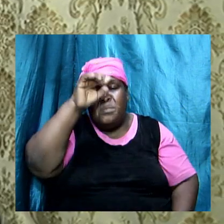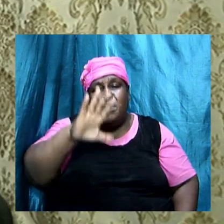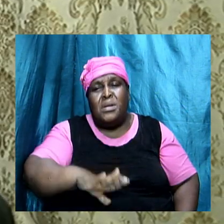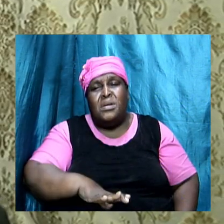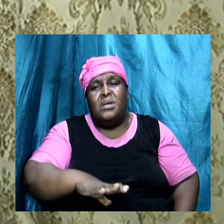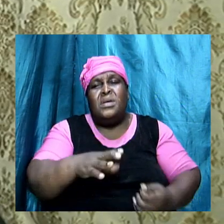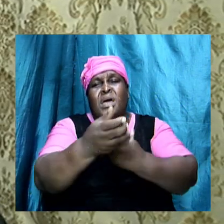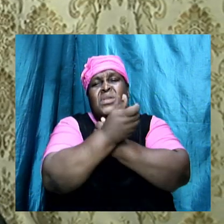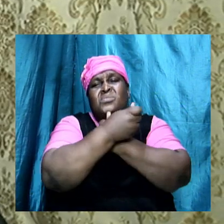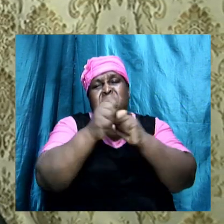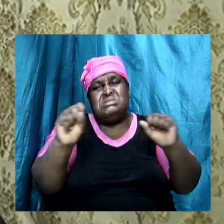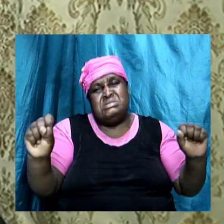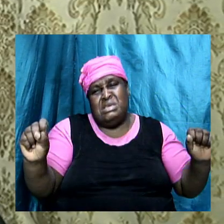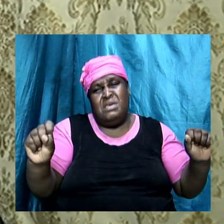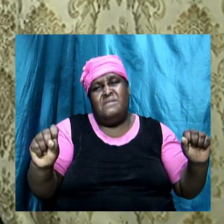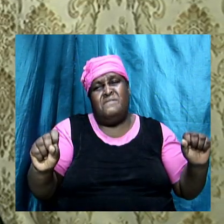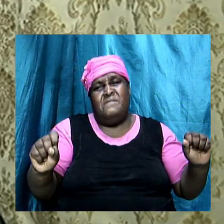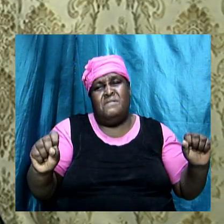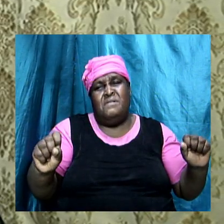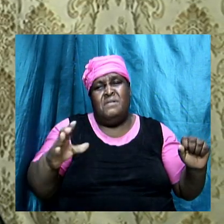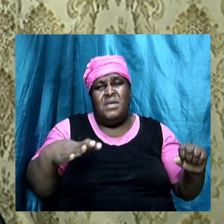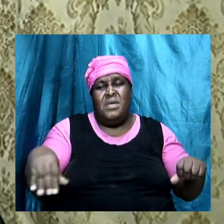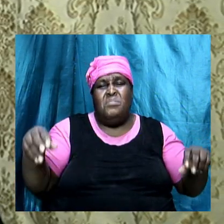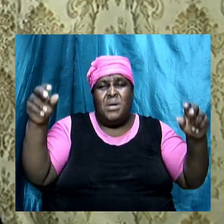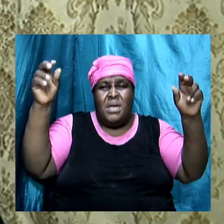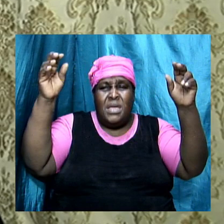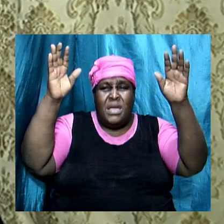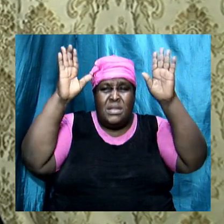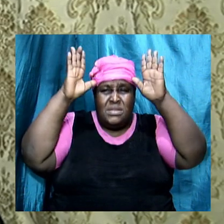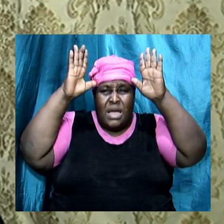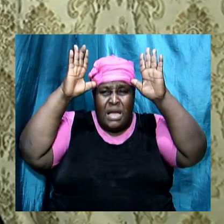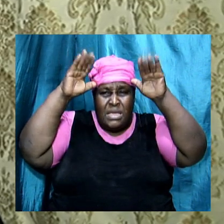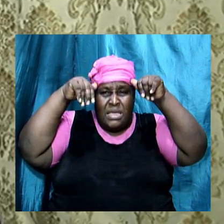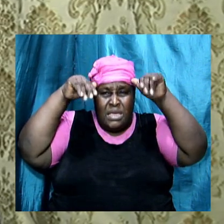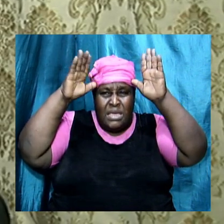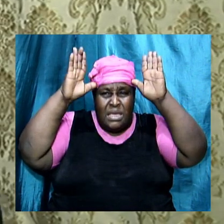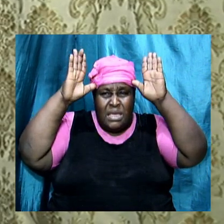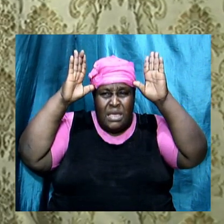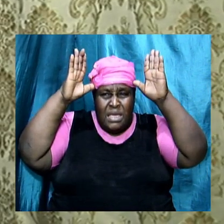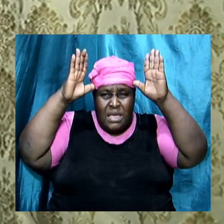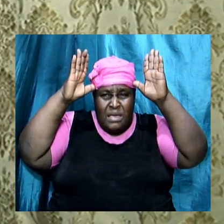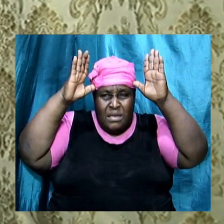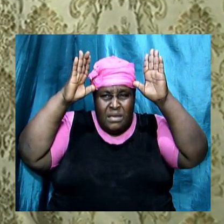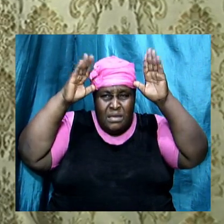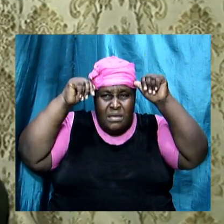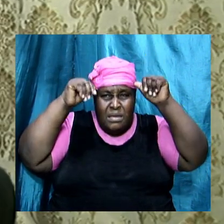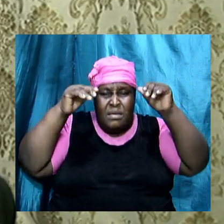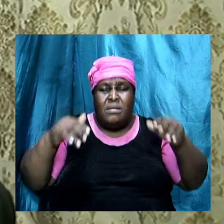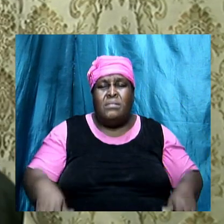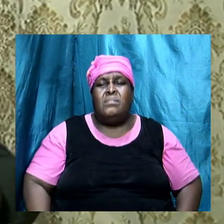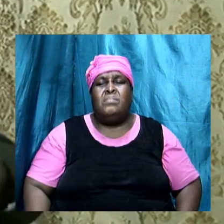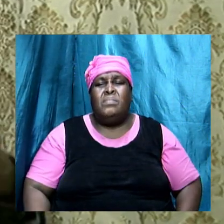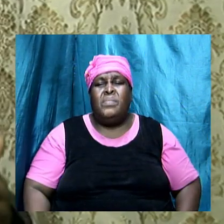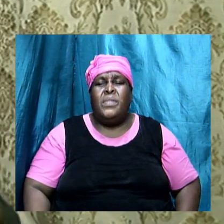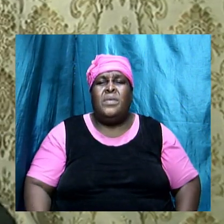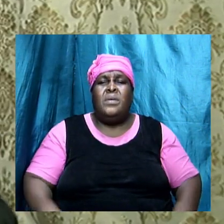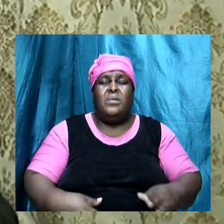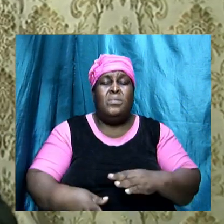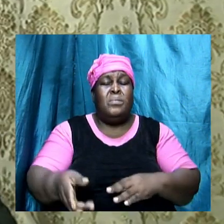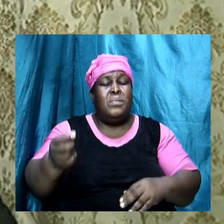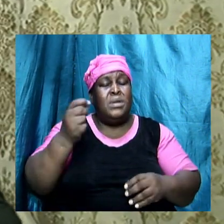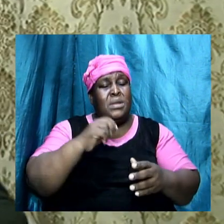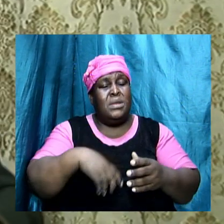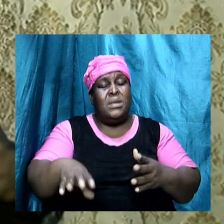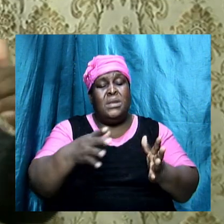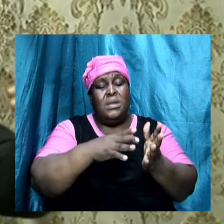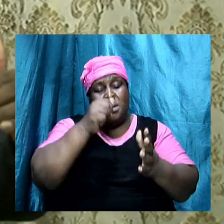saved by a donkey. We know the story. But in essence, it was Balaam. Because when Balaam went to curse, and he